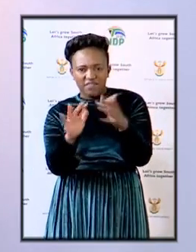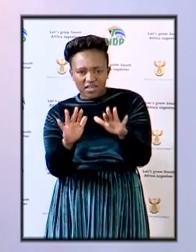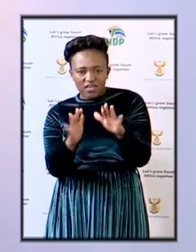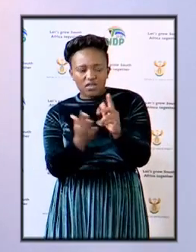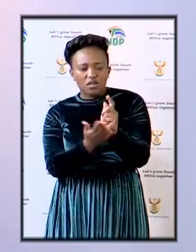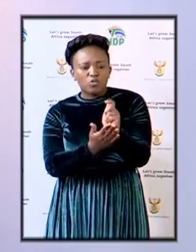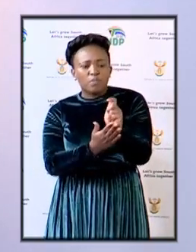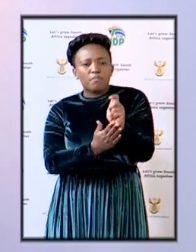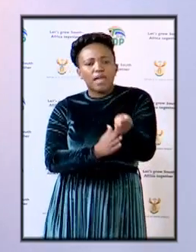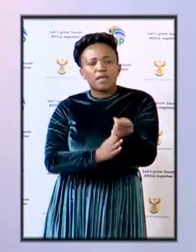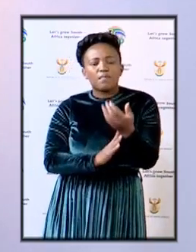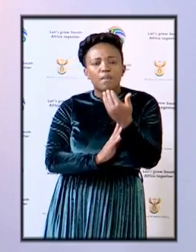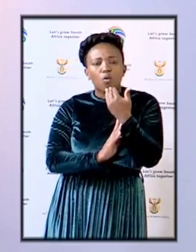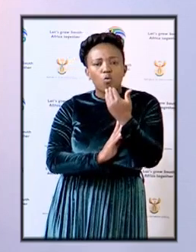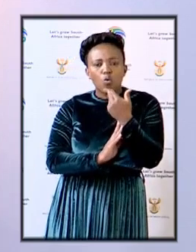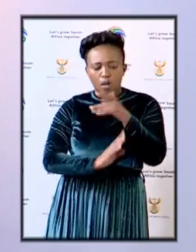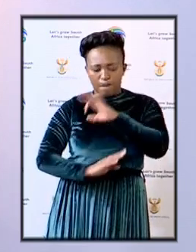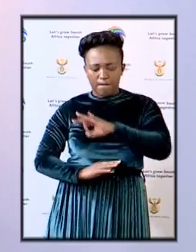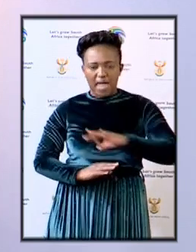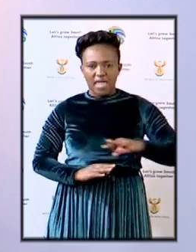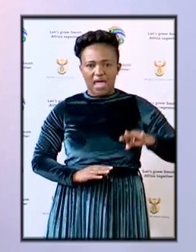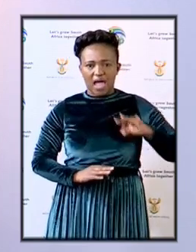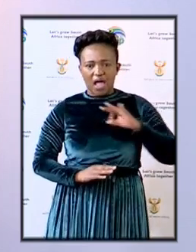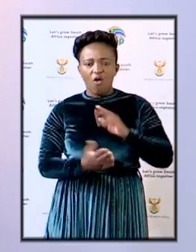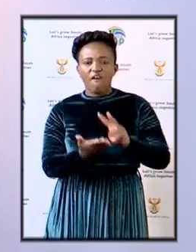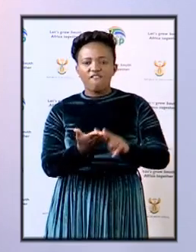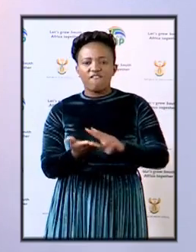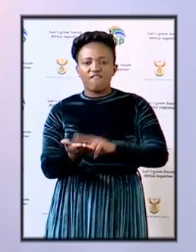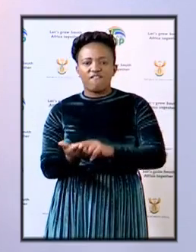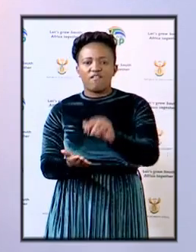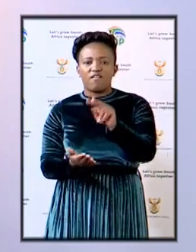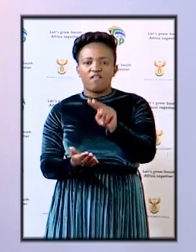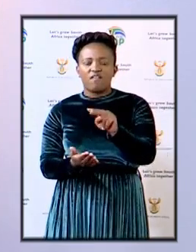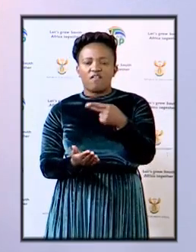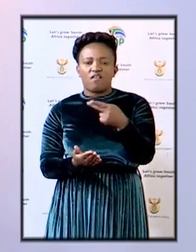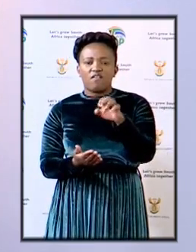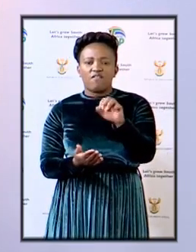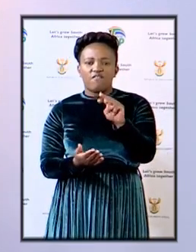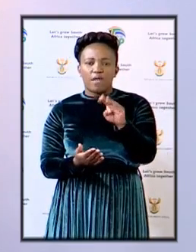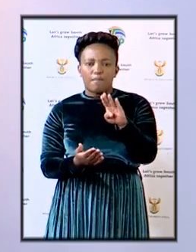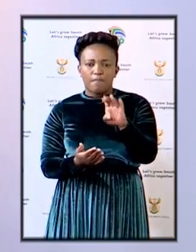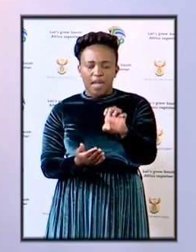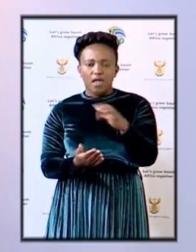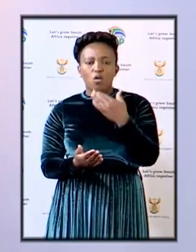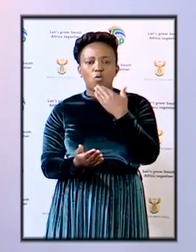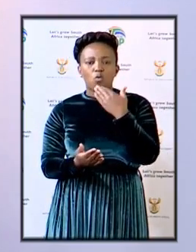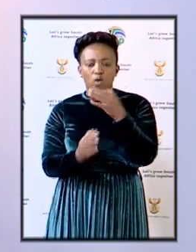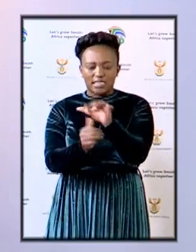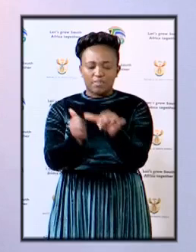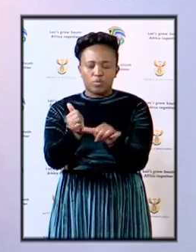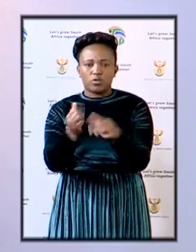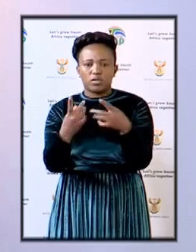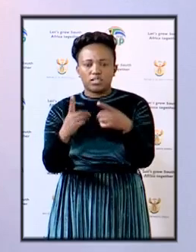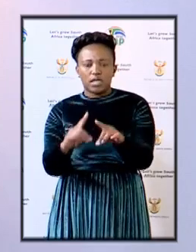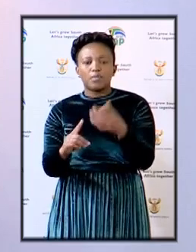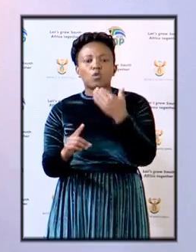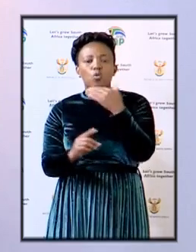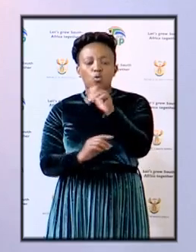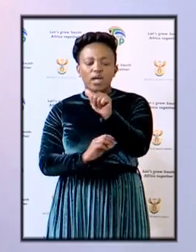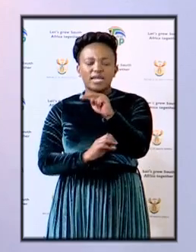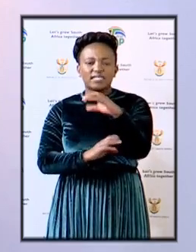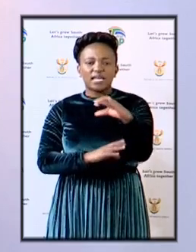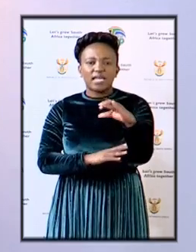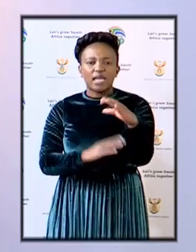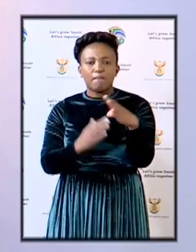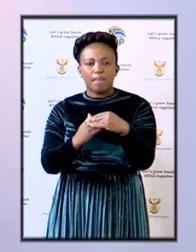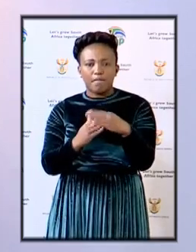into then mayor of zembe which would be florence radzilani the suspended deputy chair of the ANC